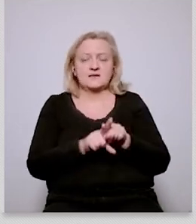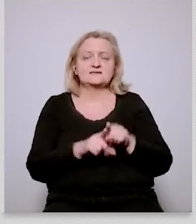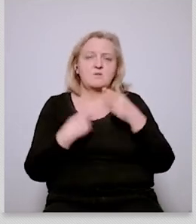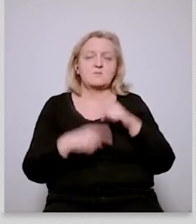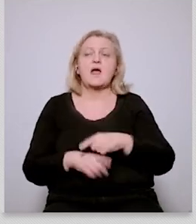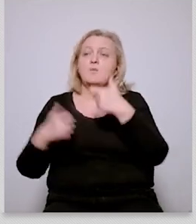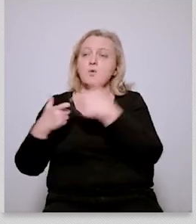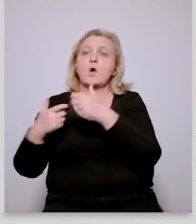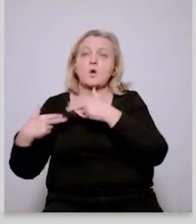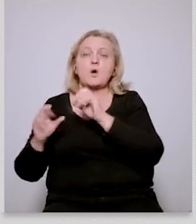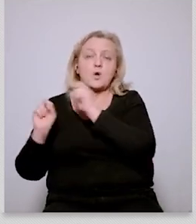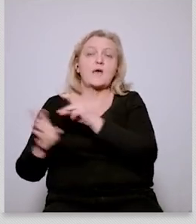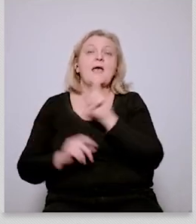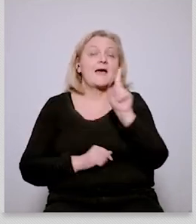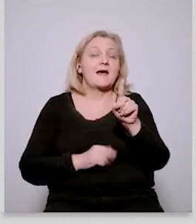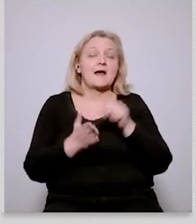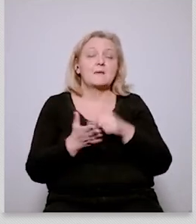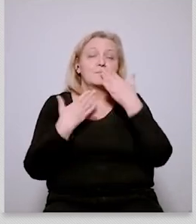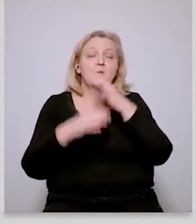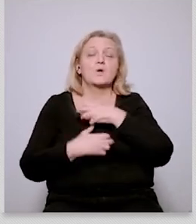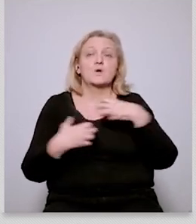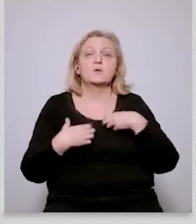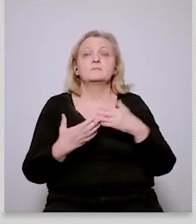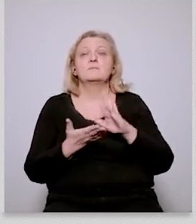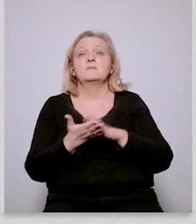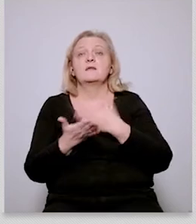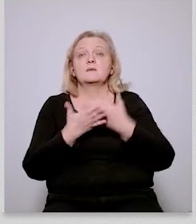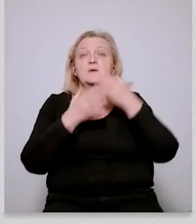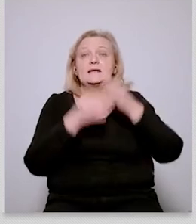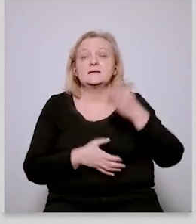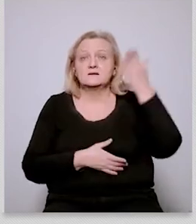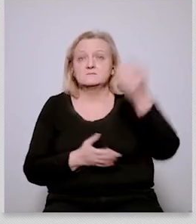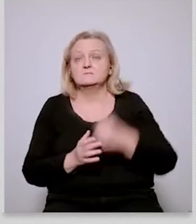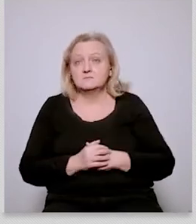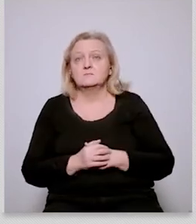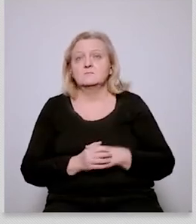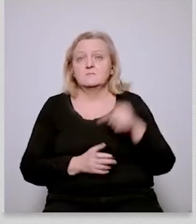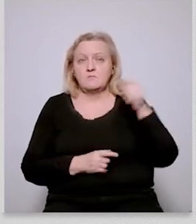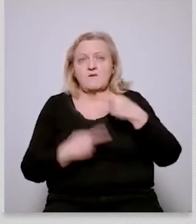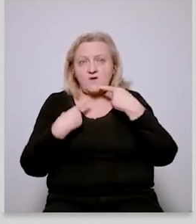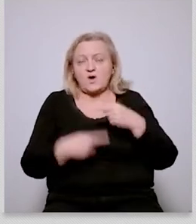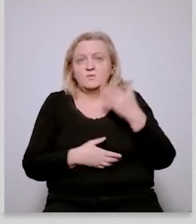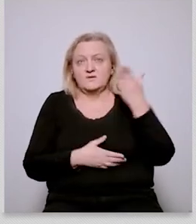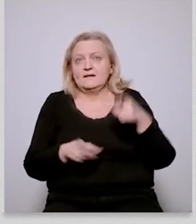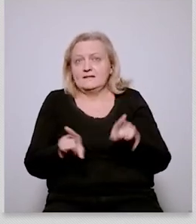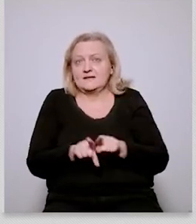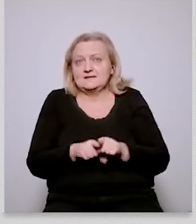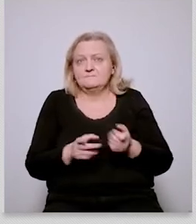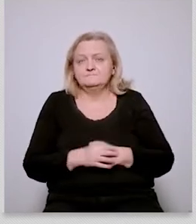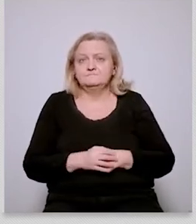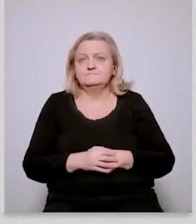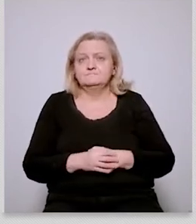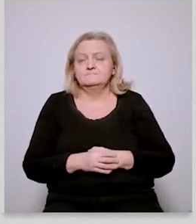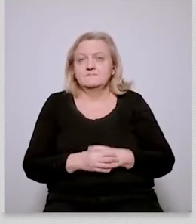other growing economies who should be um held responsible regardless of the fact that their emissions per capita are still uh